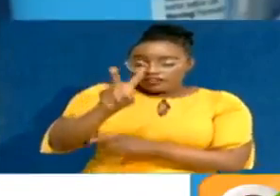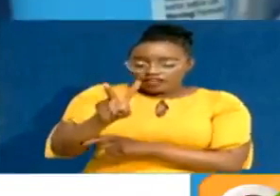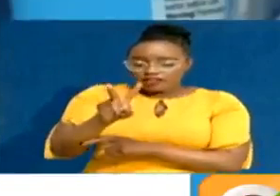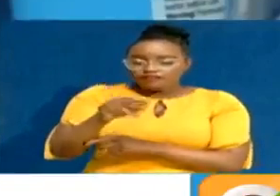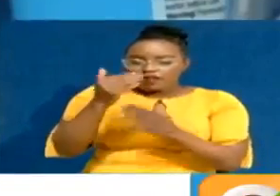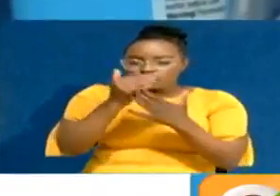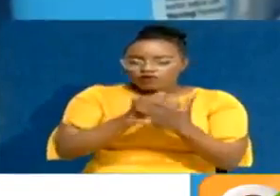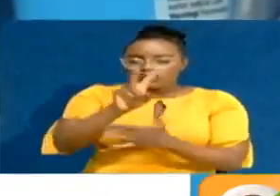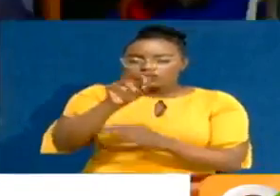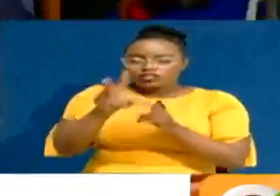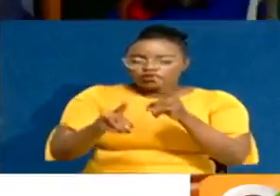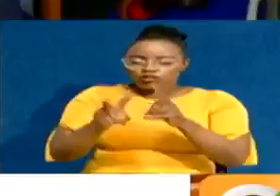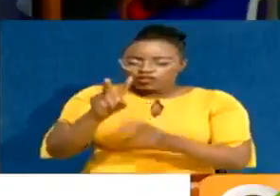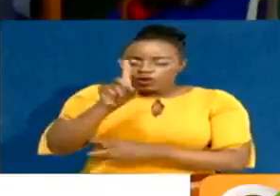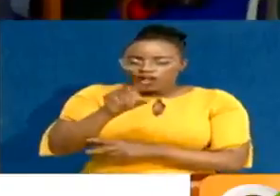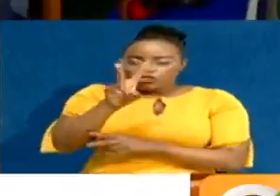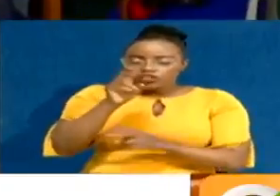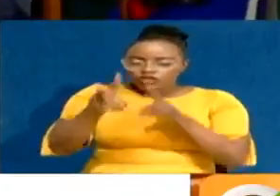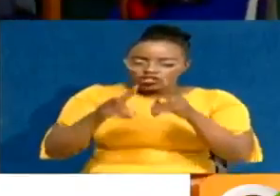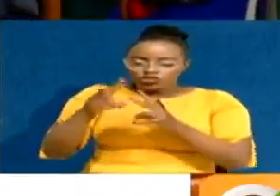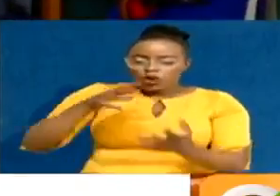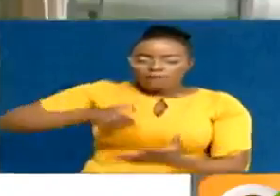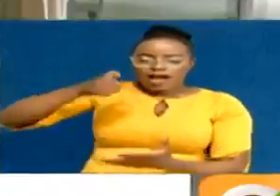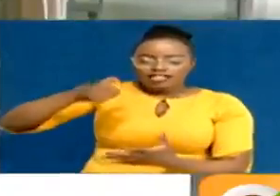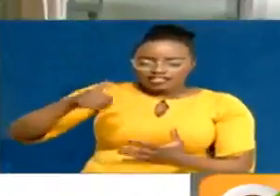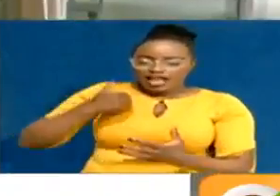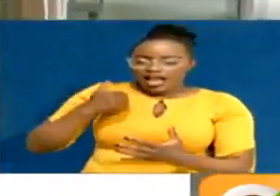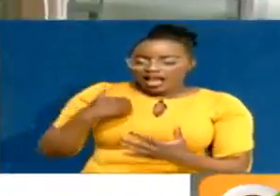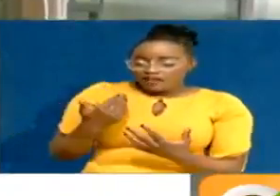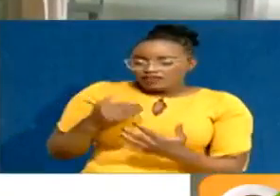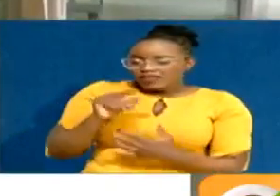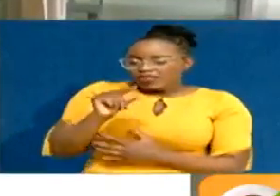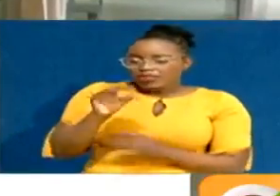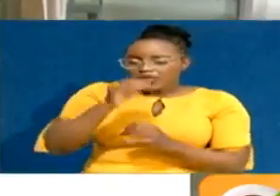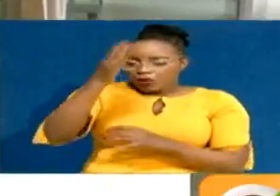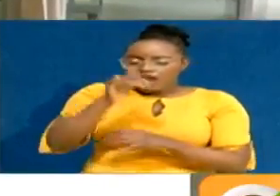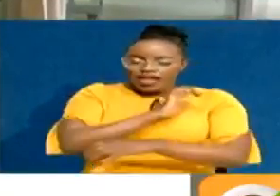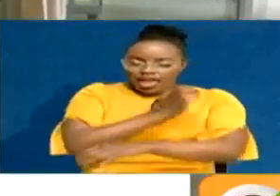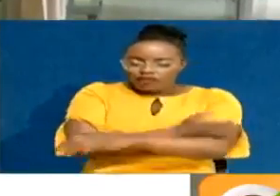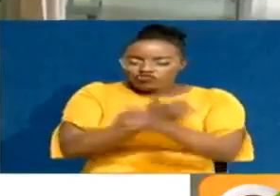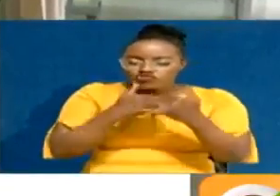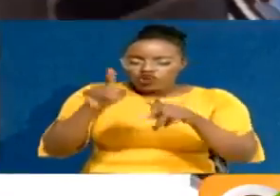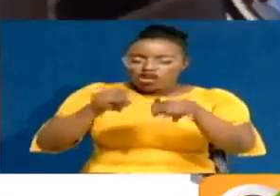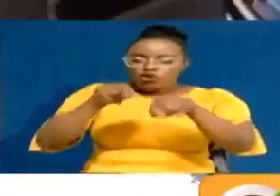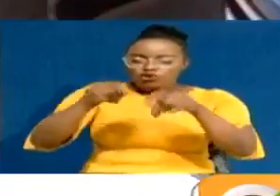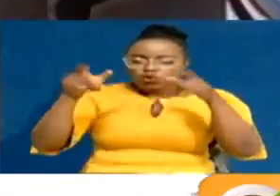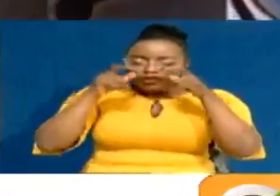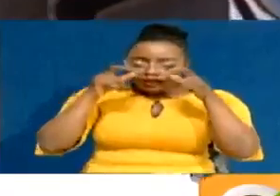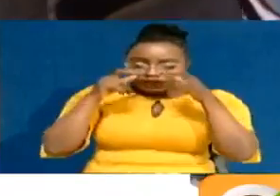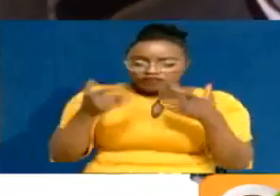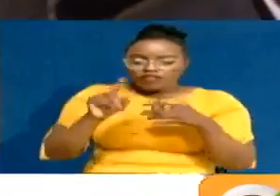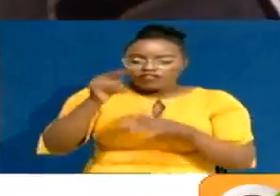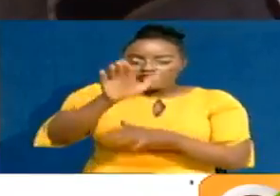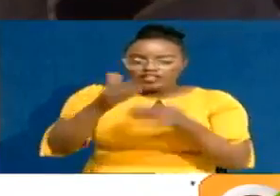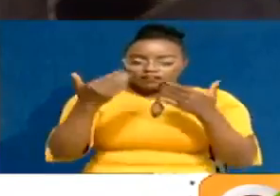programs in the 2021-2022 budget is a shot in the arm with regard to efforts to control the epidemic. The